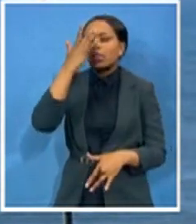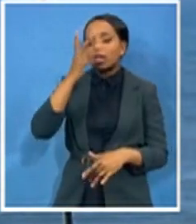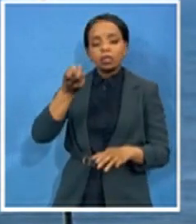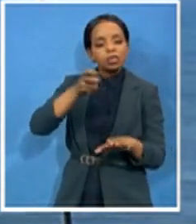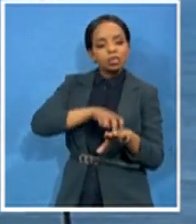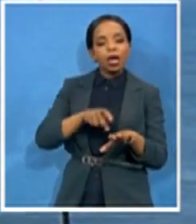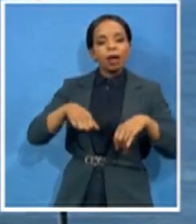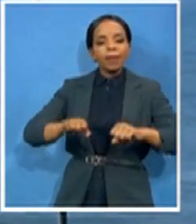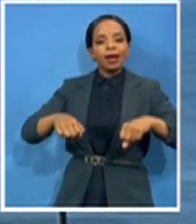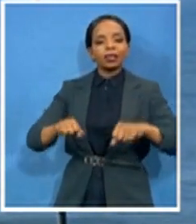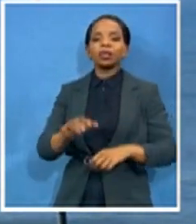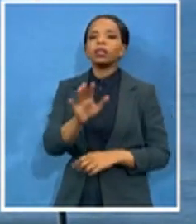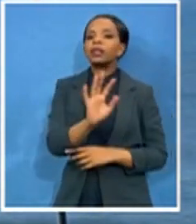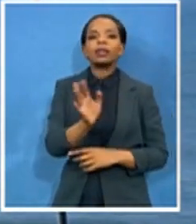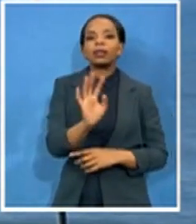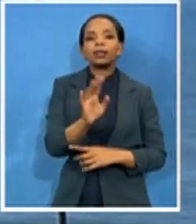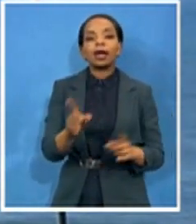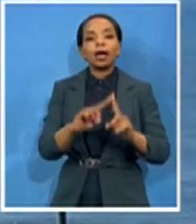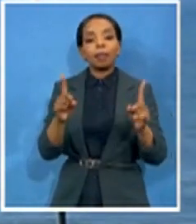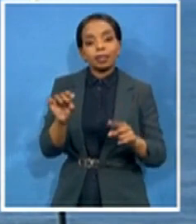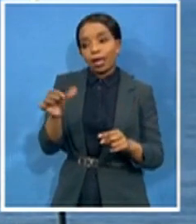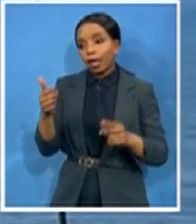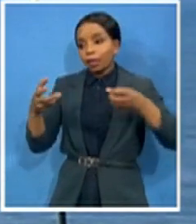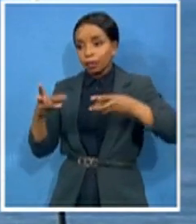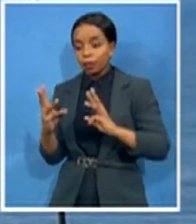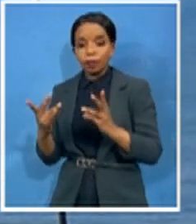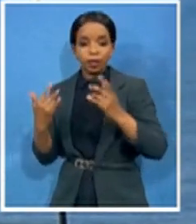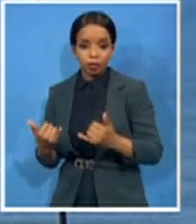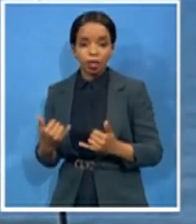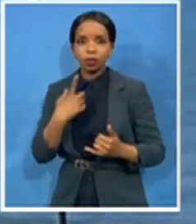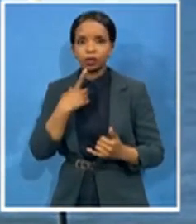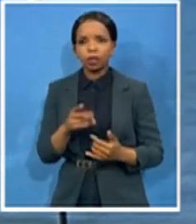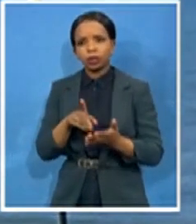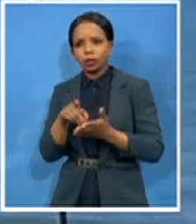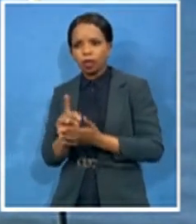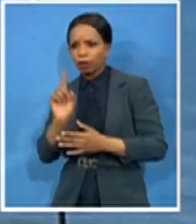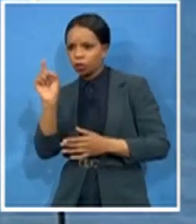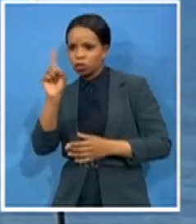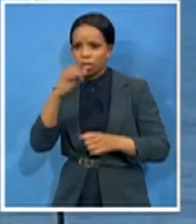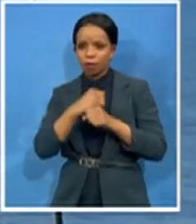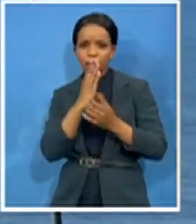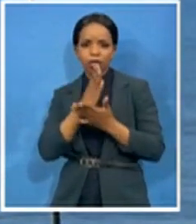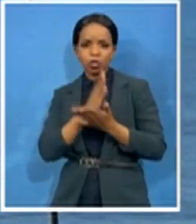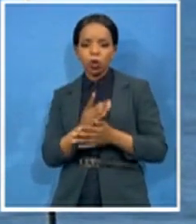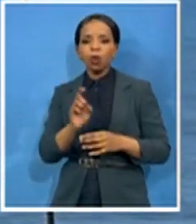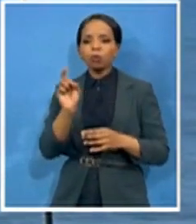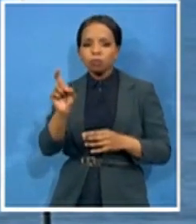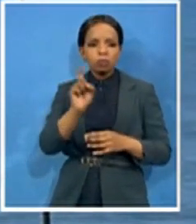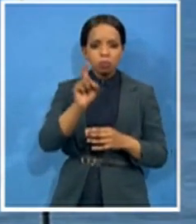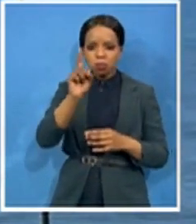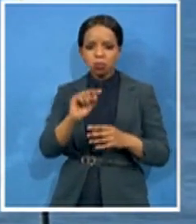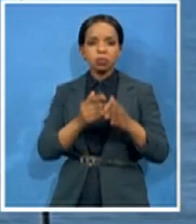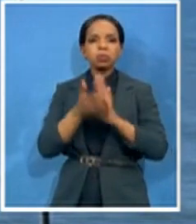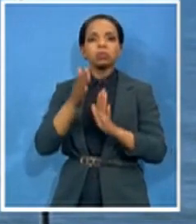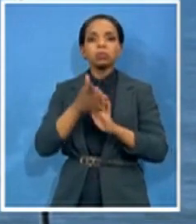delivering medicines and actually making sure that the primary health care with the community health worker does still exist. And that would mean